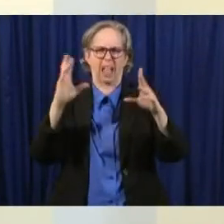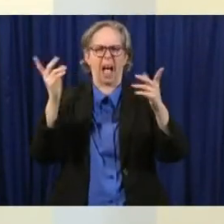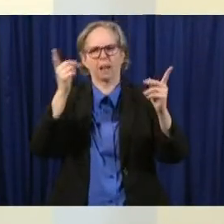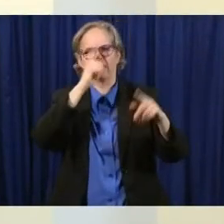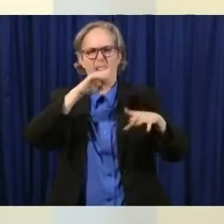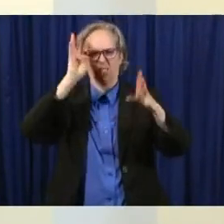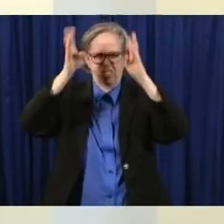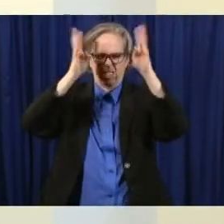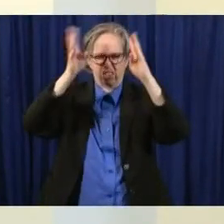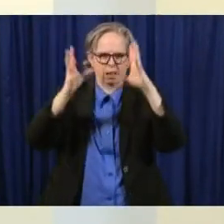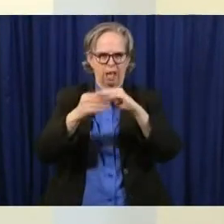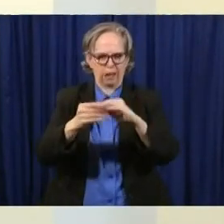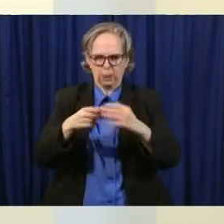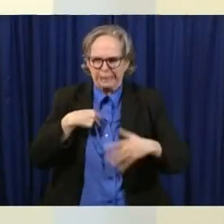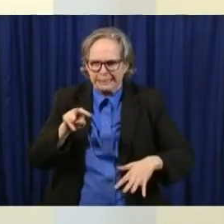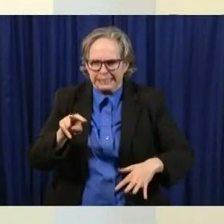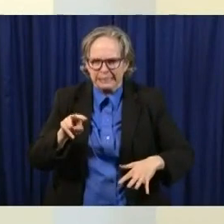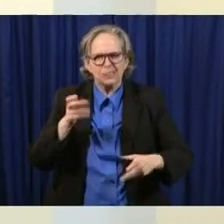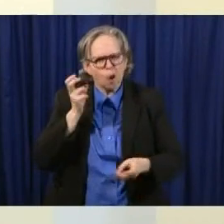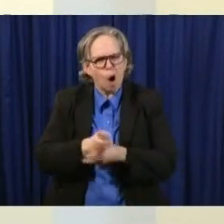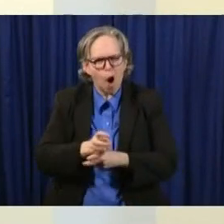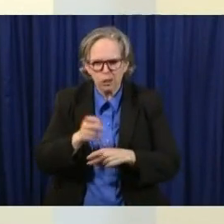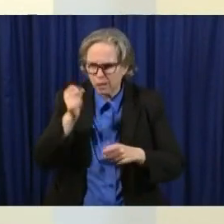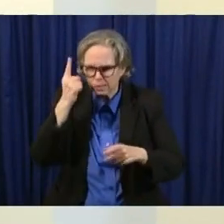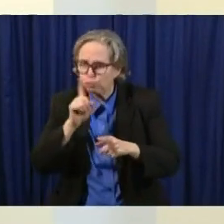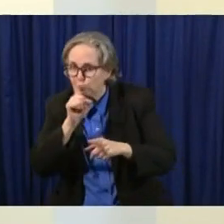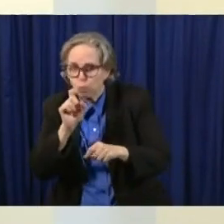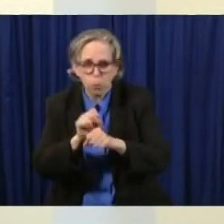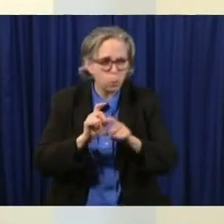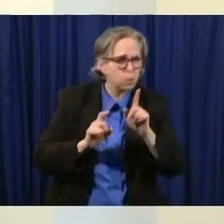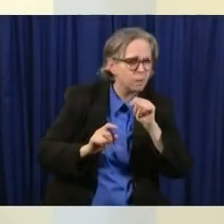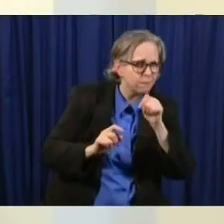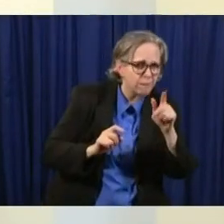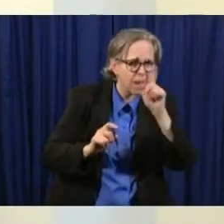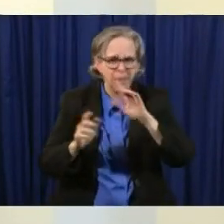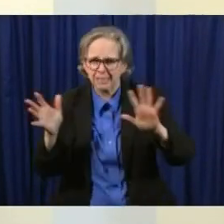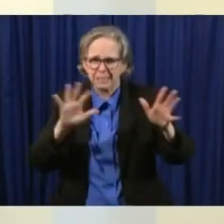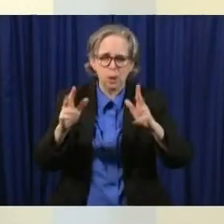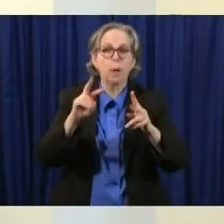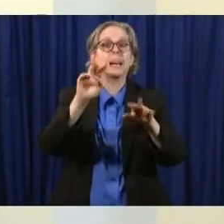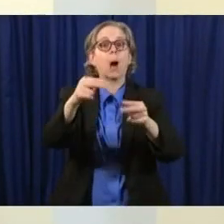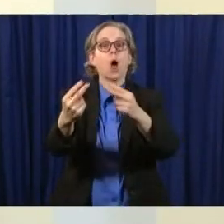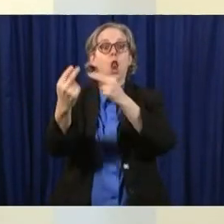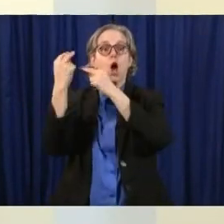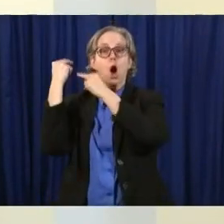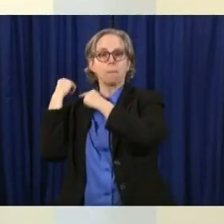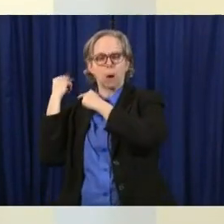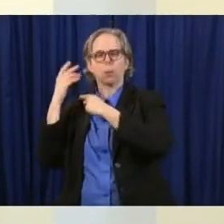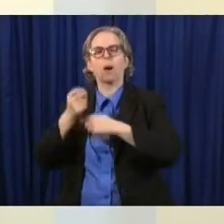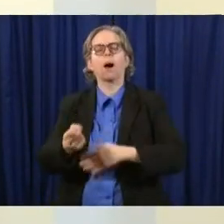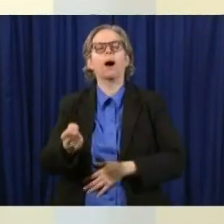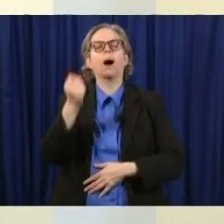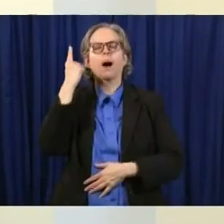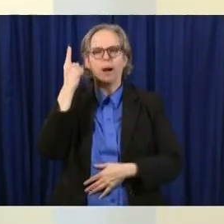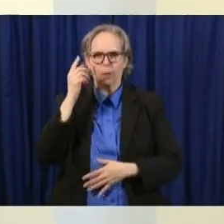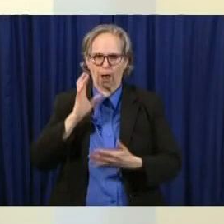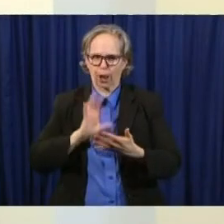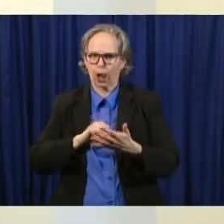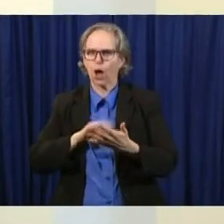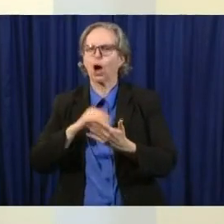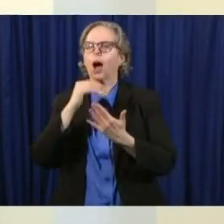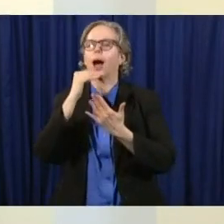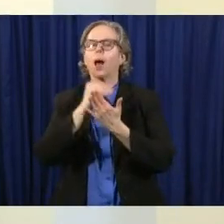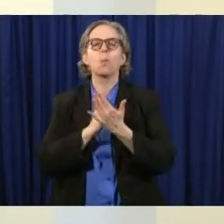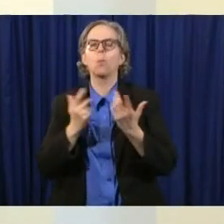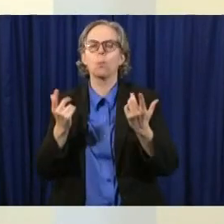time that we have learned i hope is a lesson is that um the world can be very complex and nuanced and